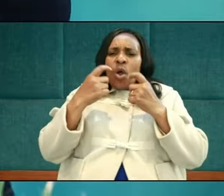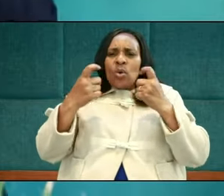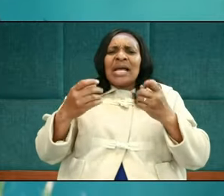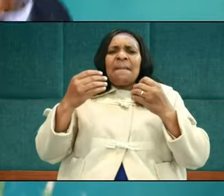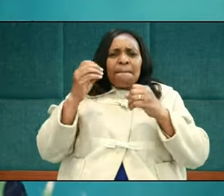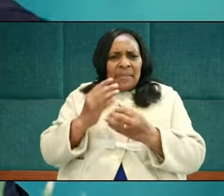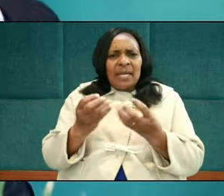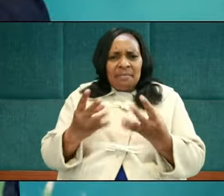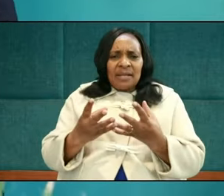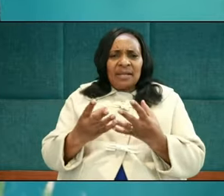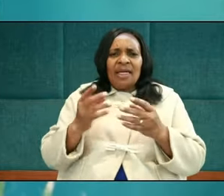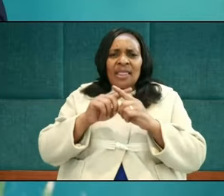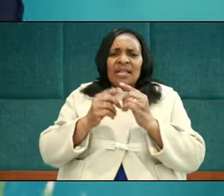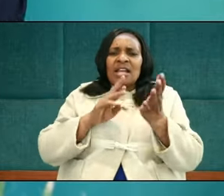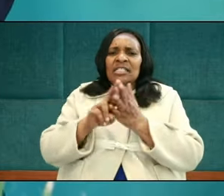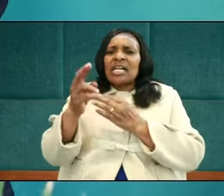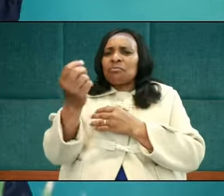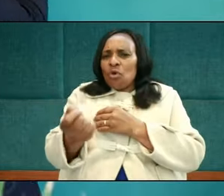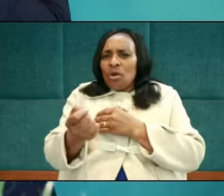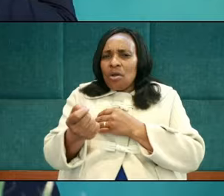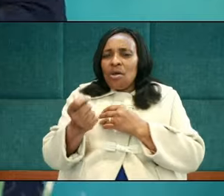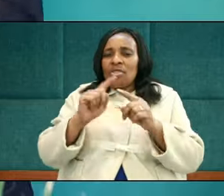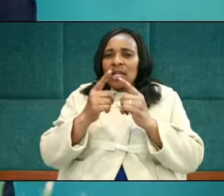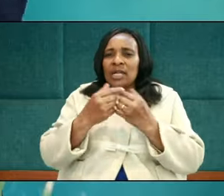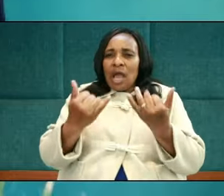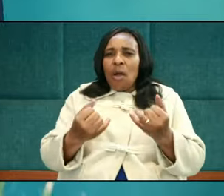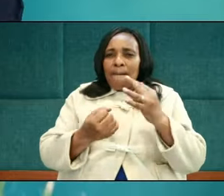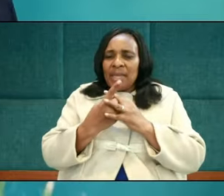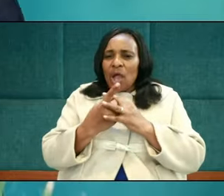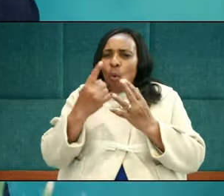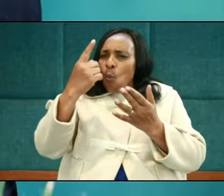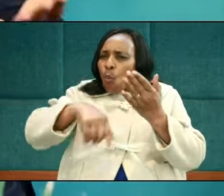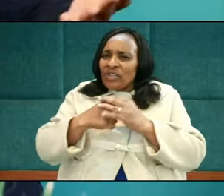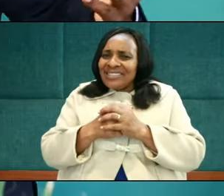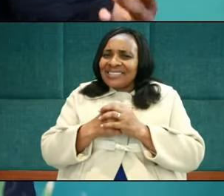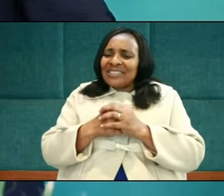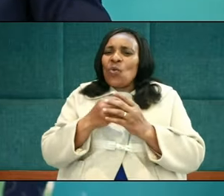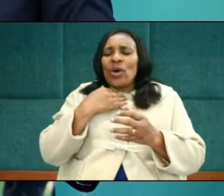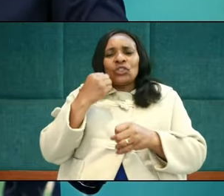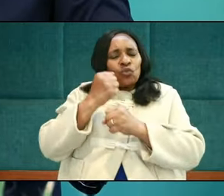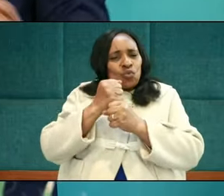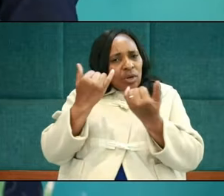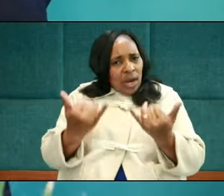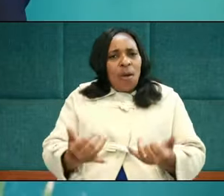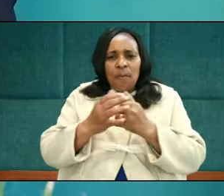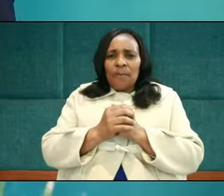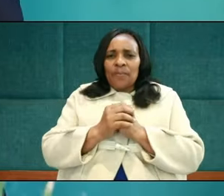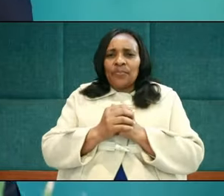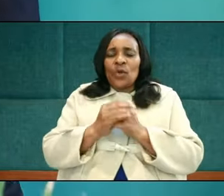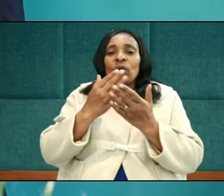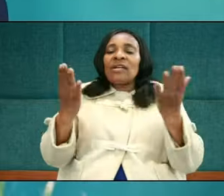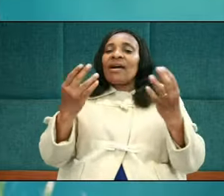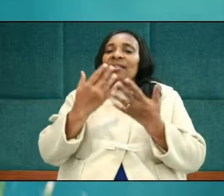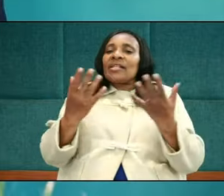and the righteous are losing. That's how it appears. So, what does he do now? What can the